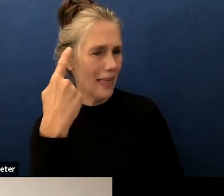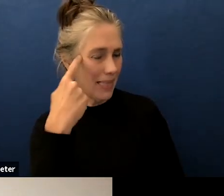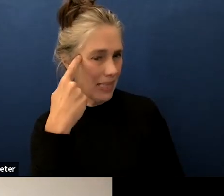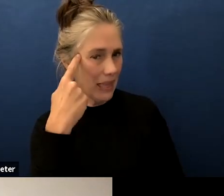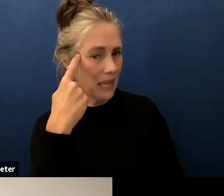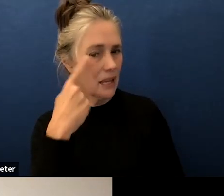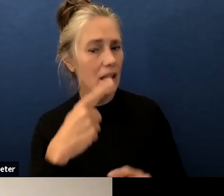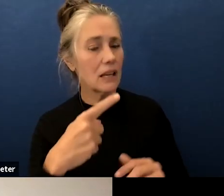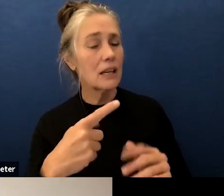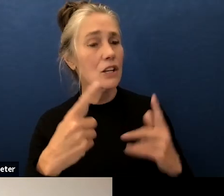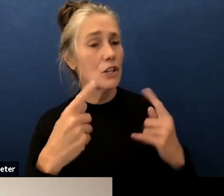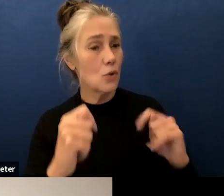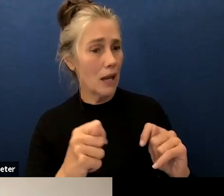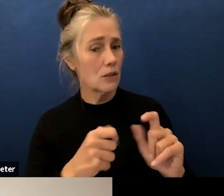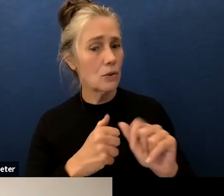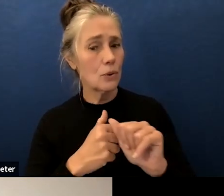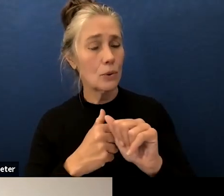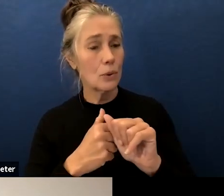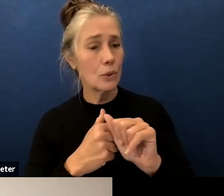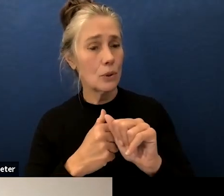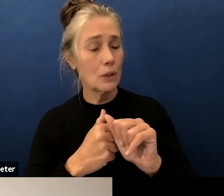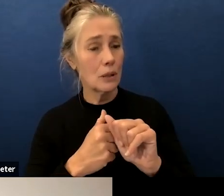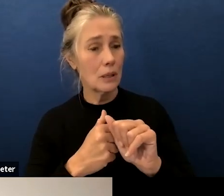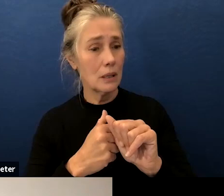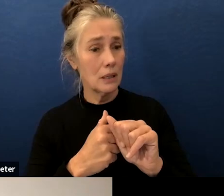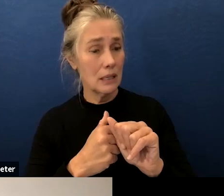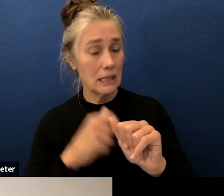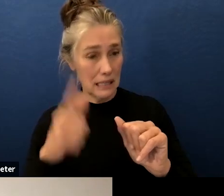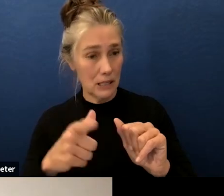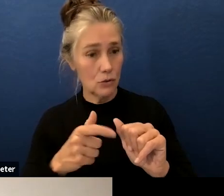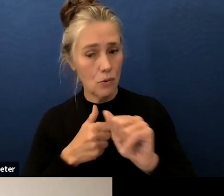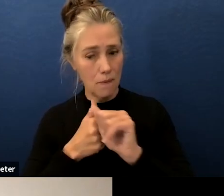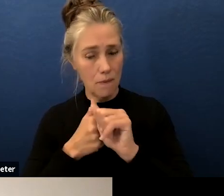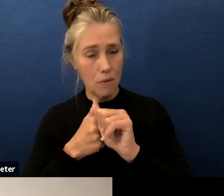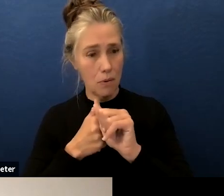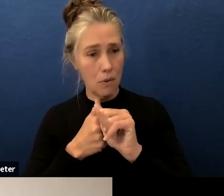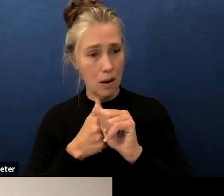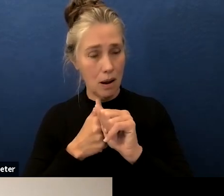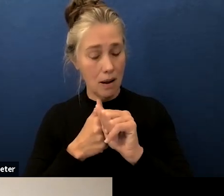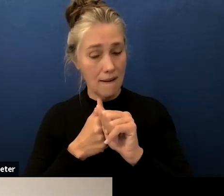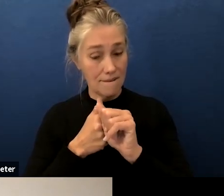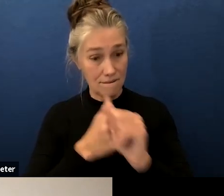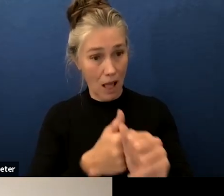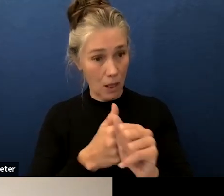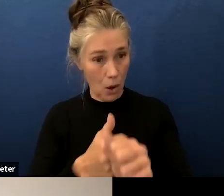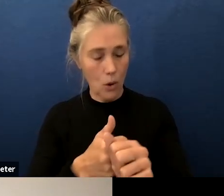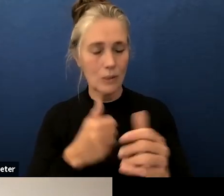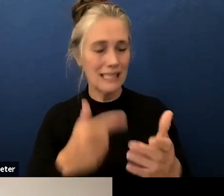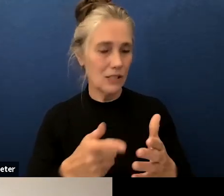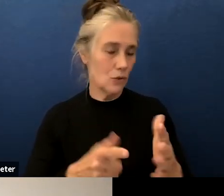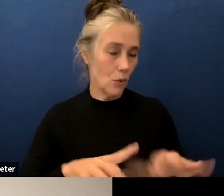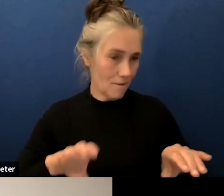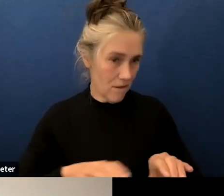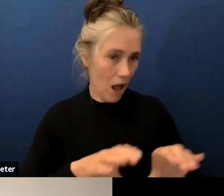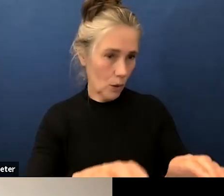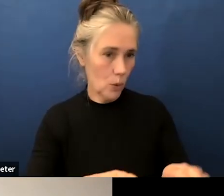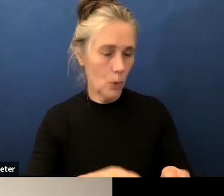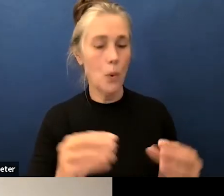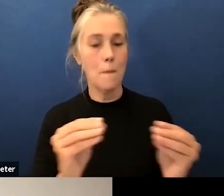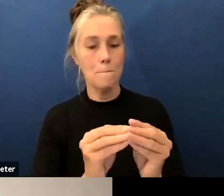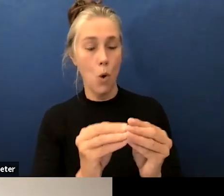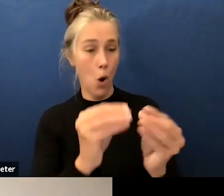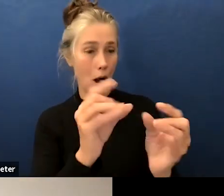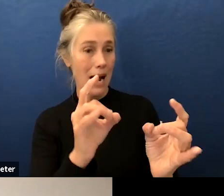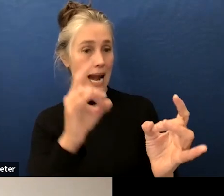follow through on two things one is more input on the map drawing and also on the